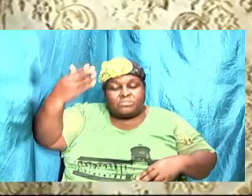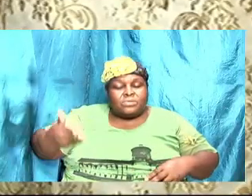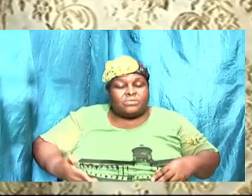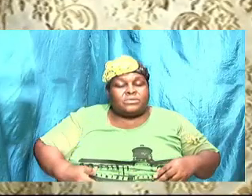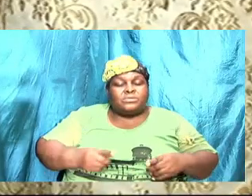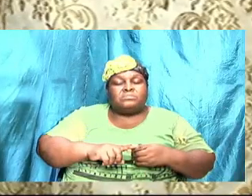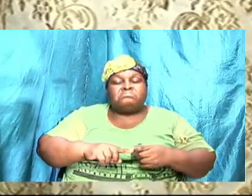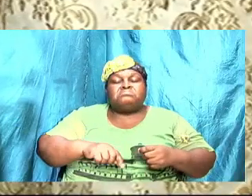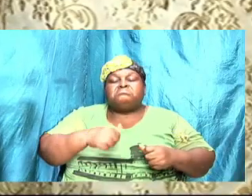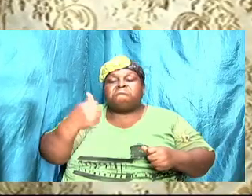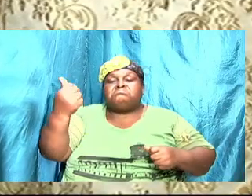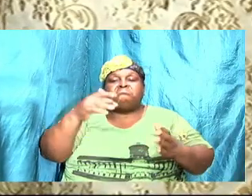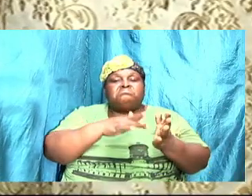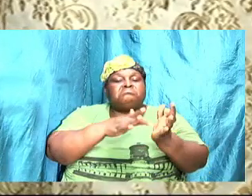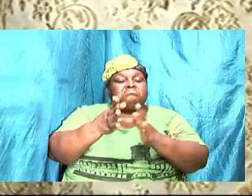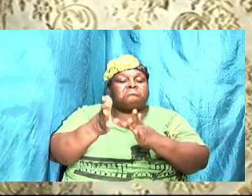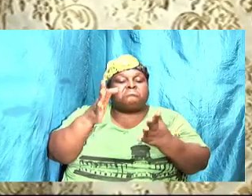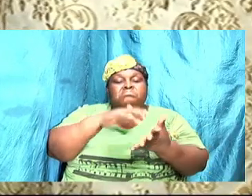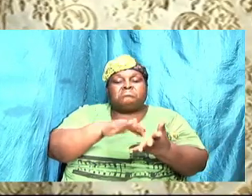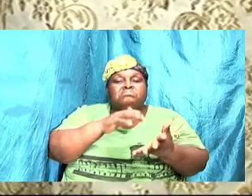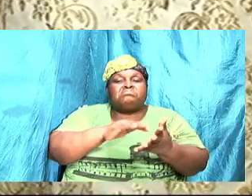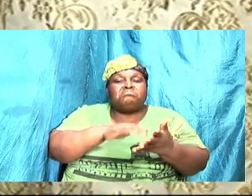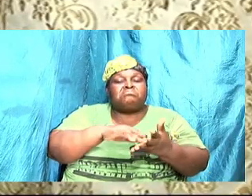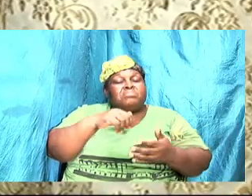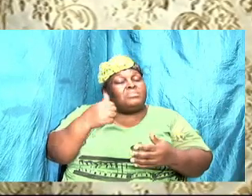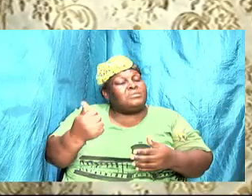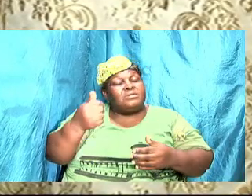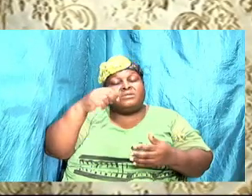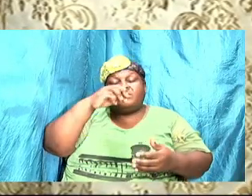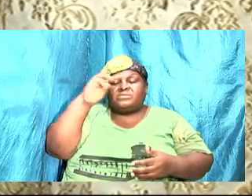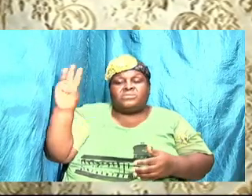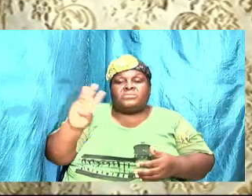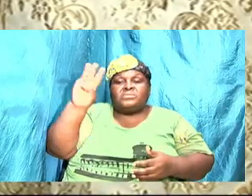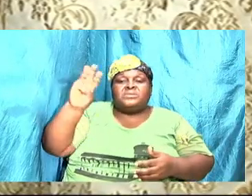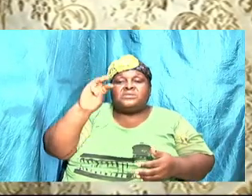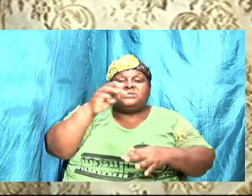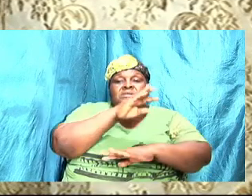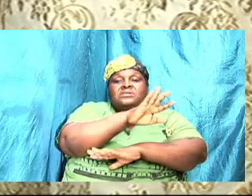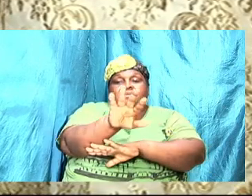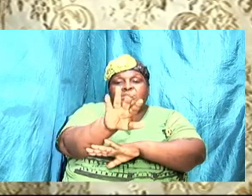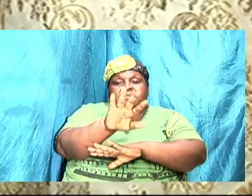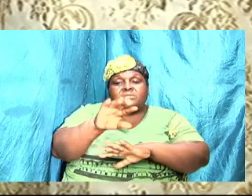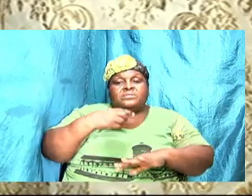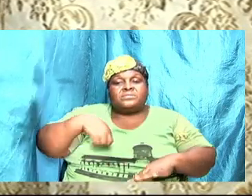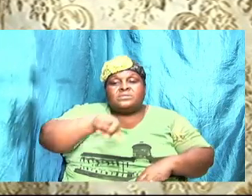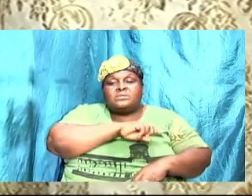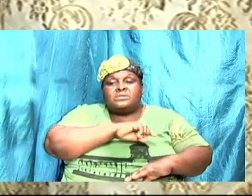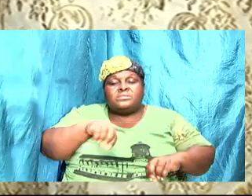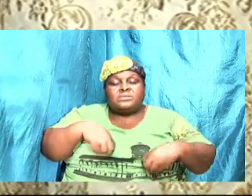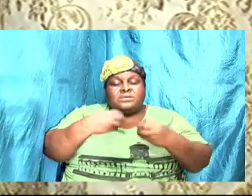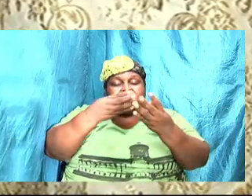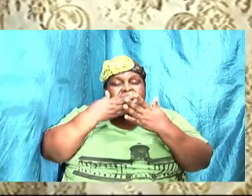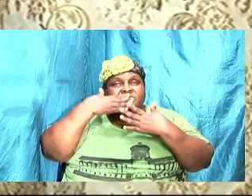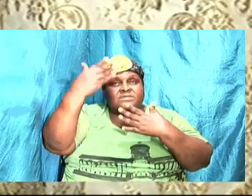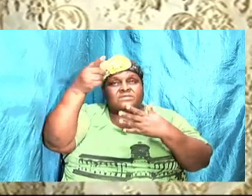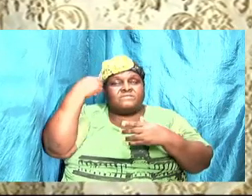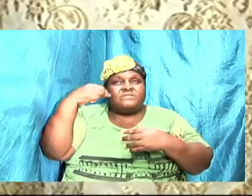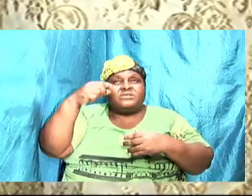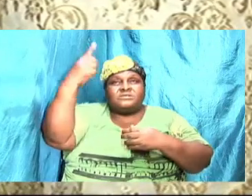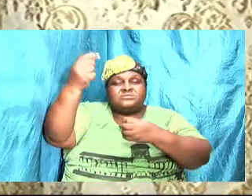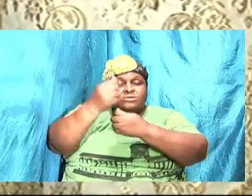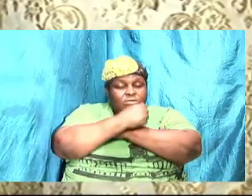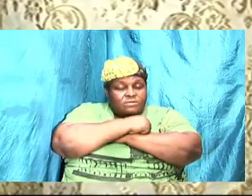our Bible study another Wednesday evening. And we give God thanks for His love and for His mercy and,